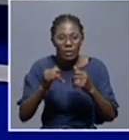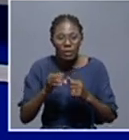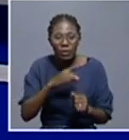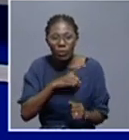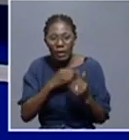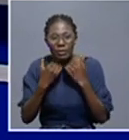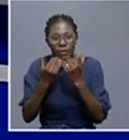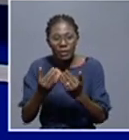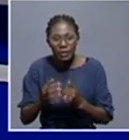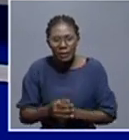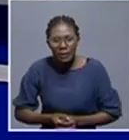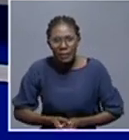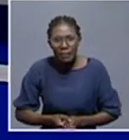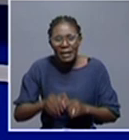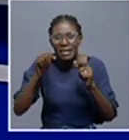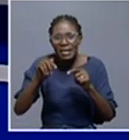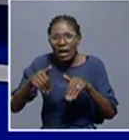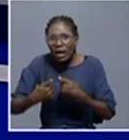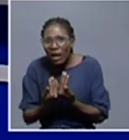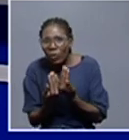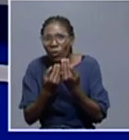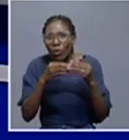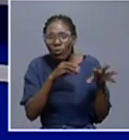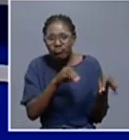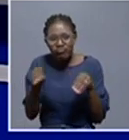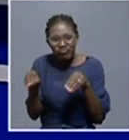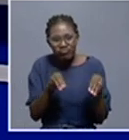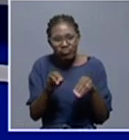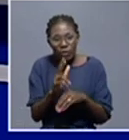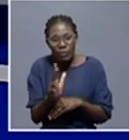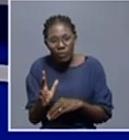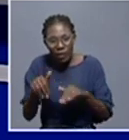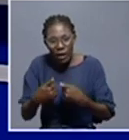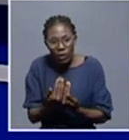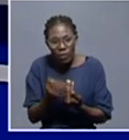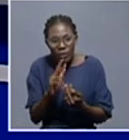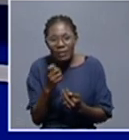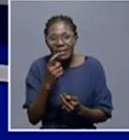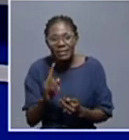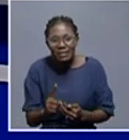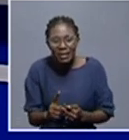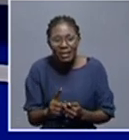how will it actually ease also the movement of people, and what are people saying about it on the ground?